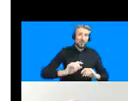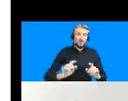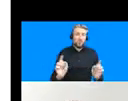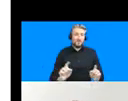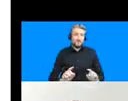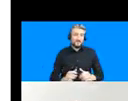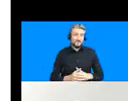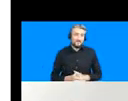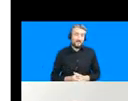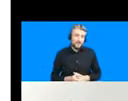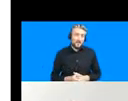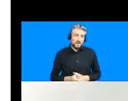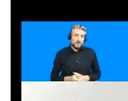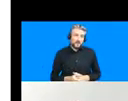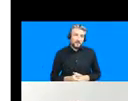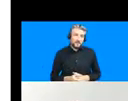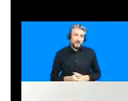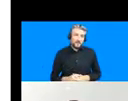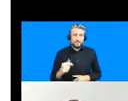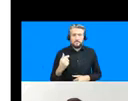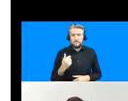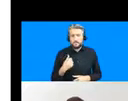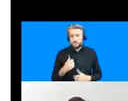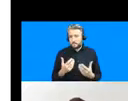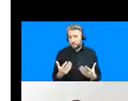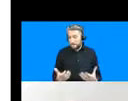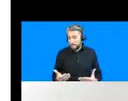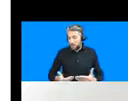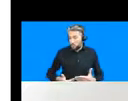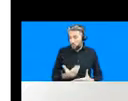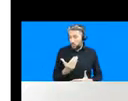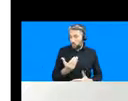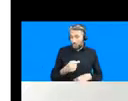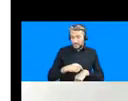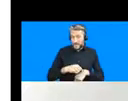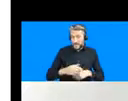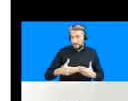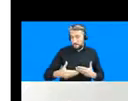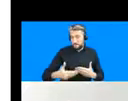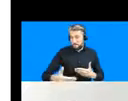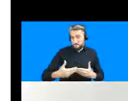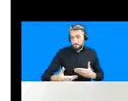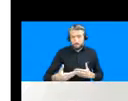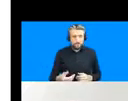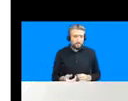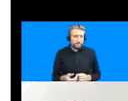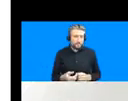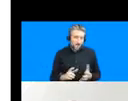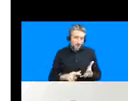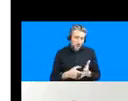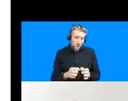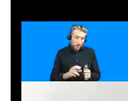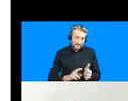one of the things that i'm arguing about is that in this new moment of infrastructure uh urban development regime that is